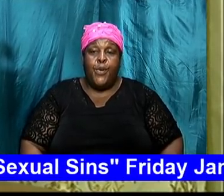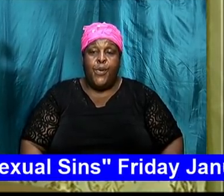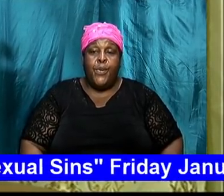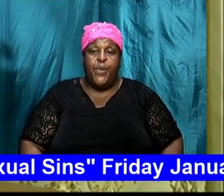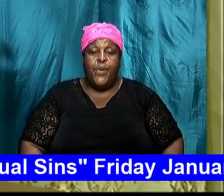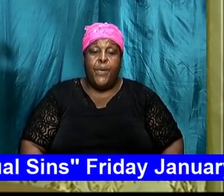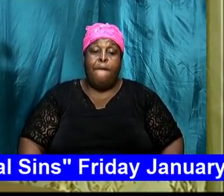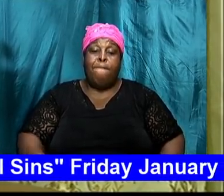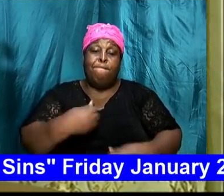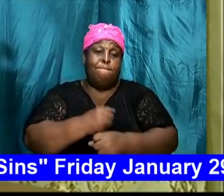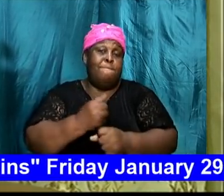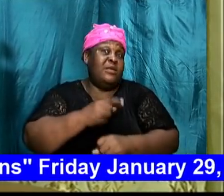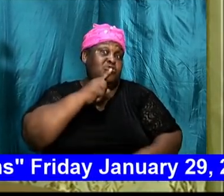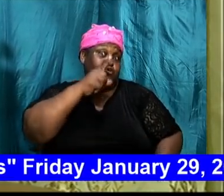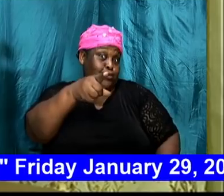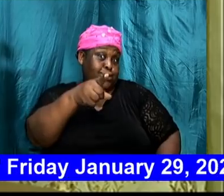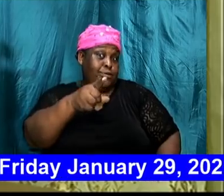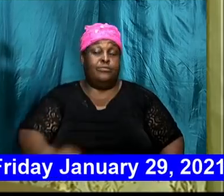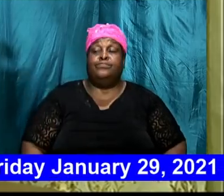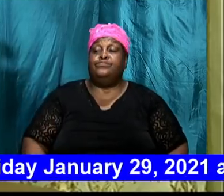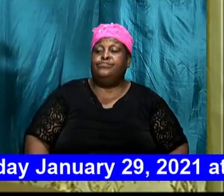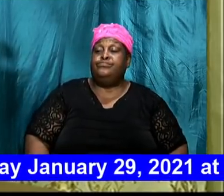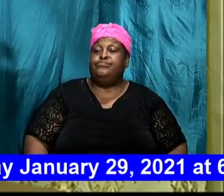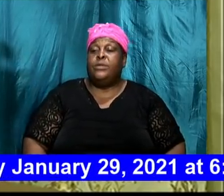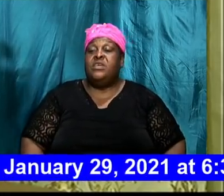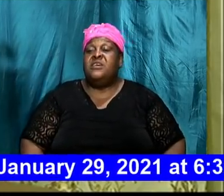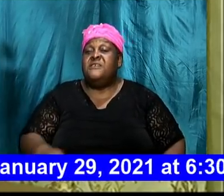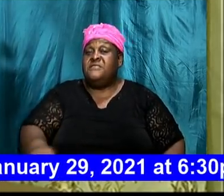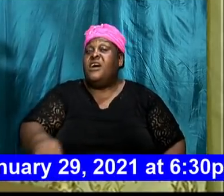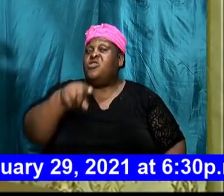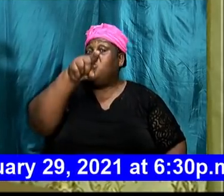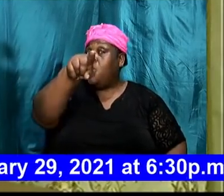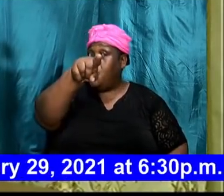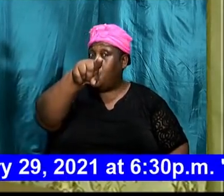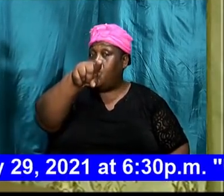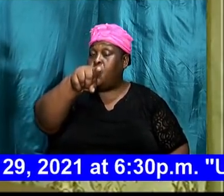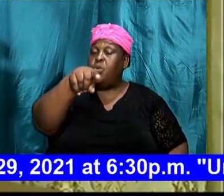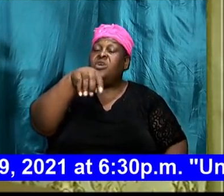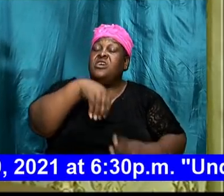make sure that you are in